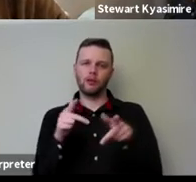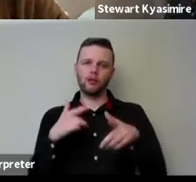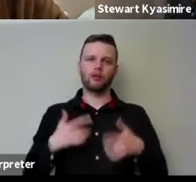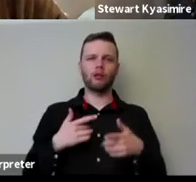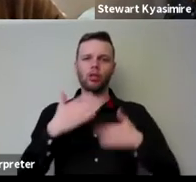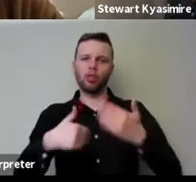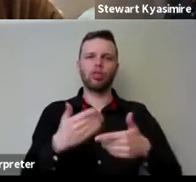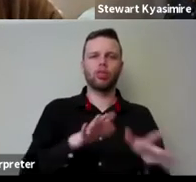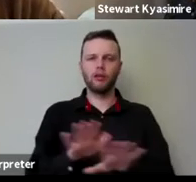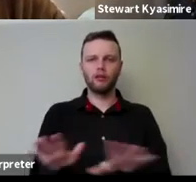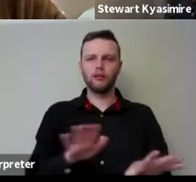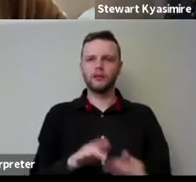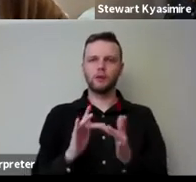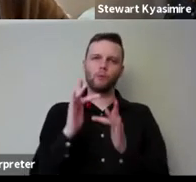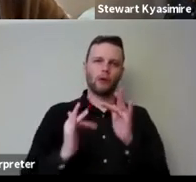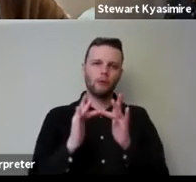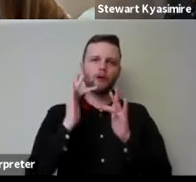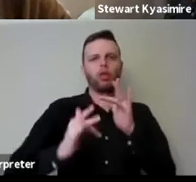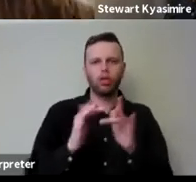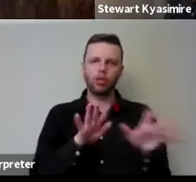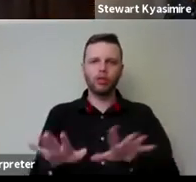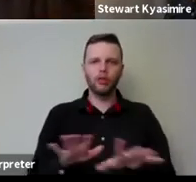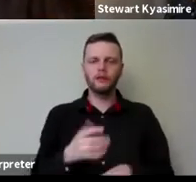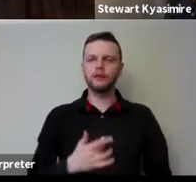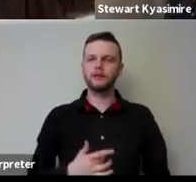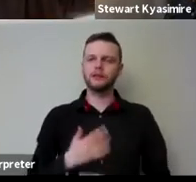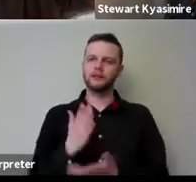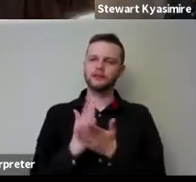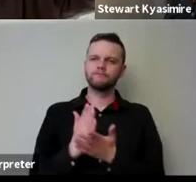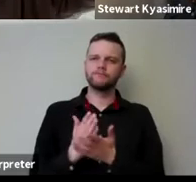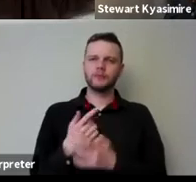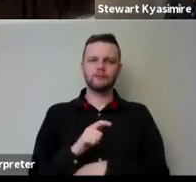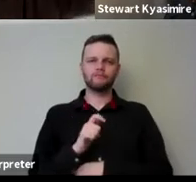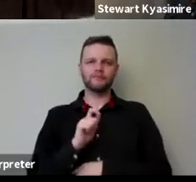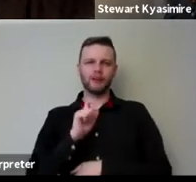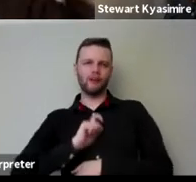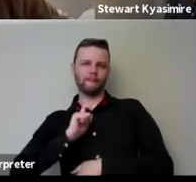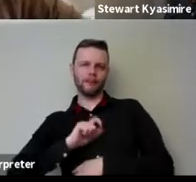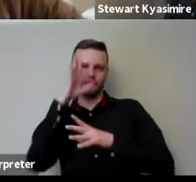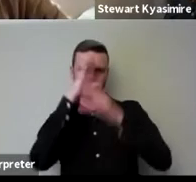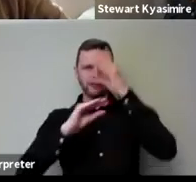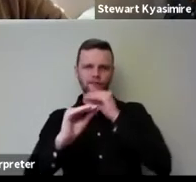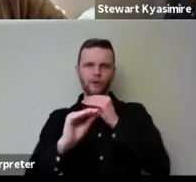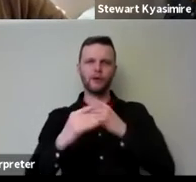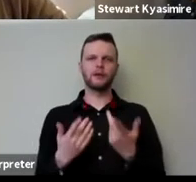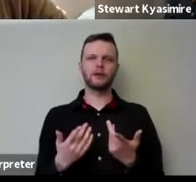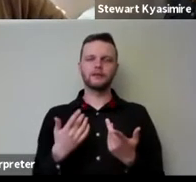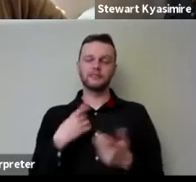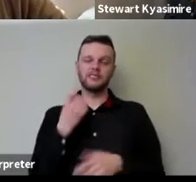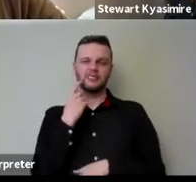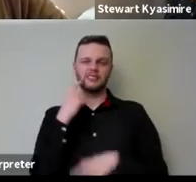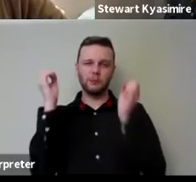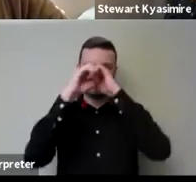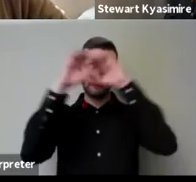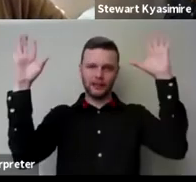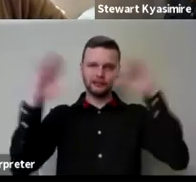it's just a website um and it's a kind of you know it's a kind of comforting metaphor i suppose it's quite physical and it's quite easy to imagine i always think